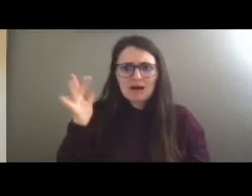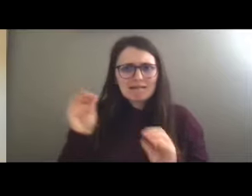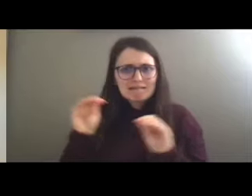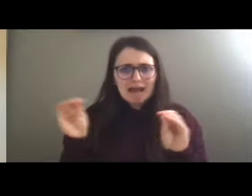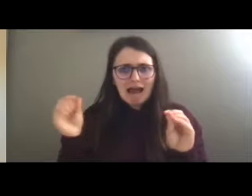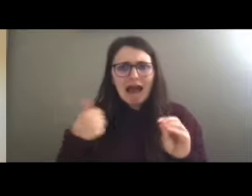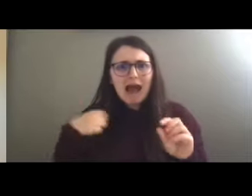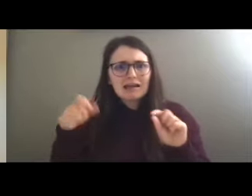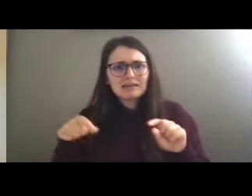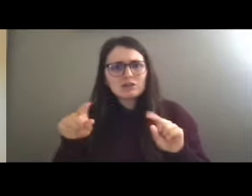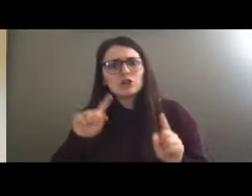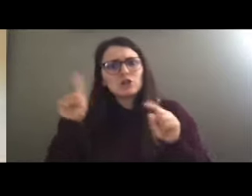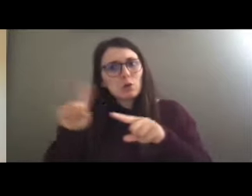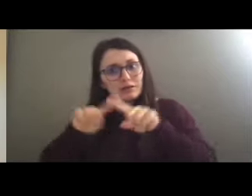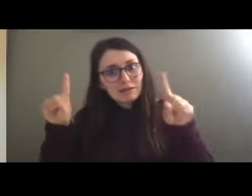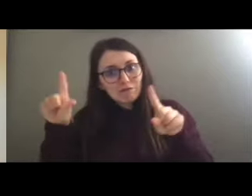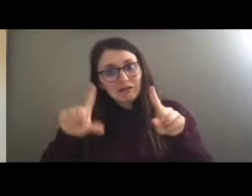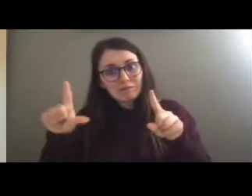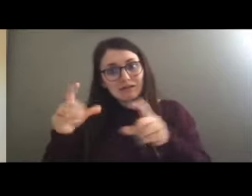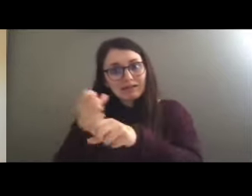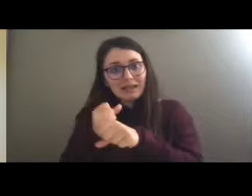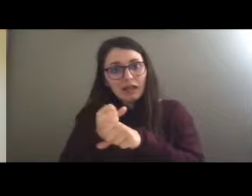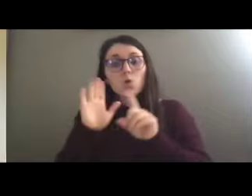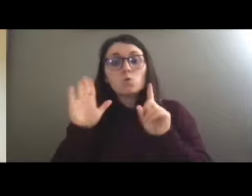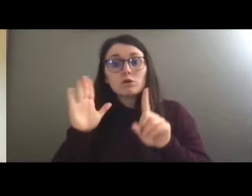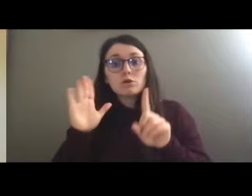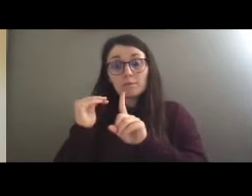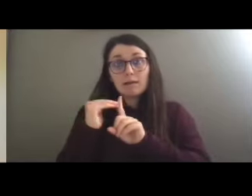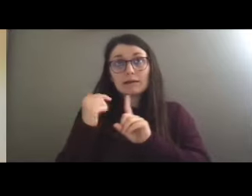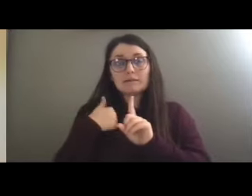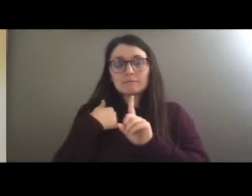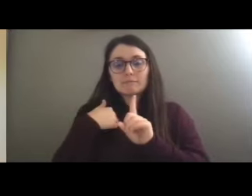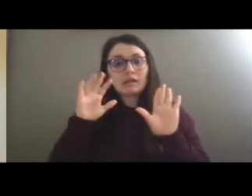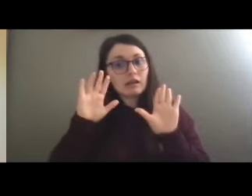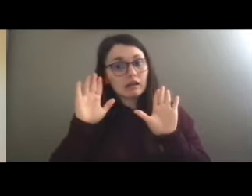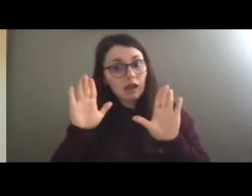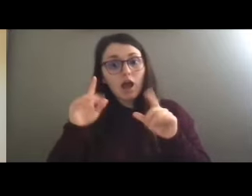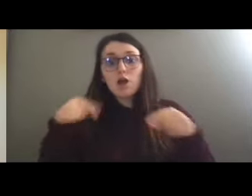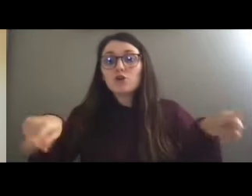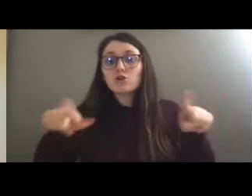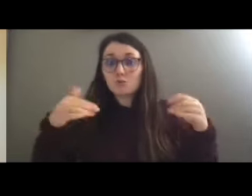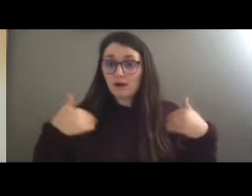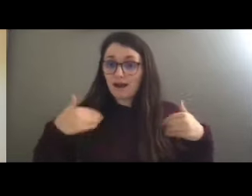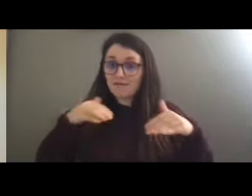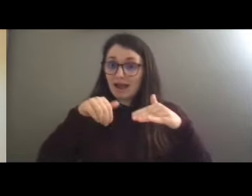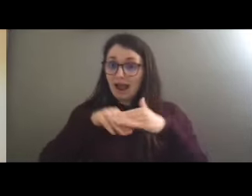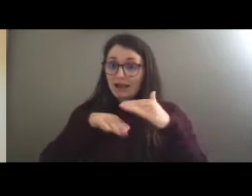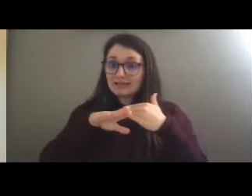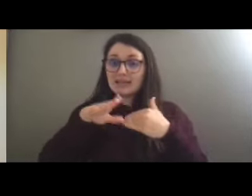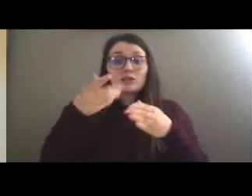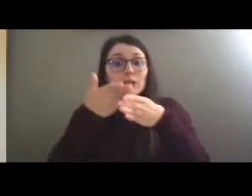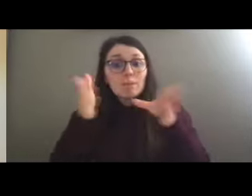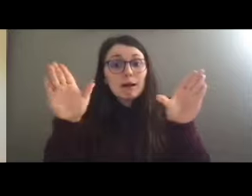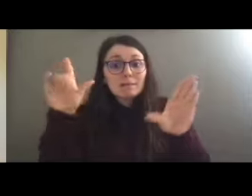go to the public library to get it. Which reminds me, friends, you all can get access to the public library